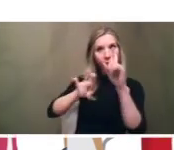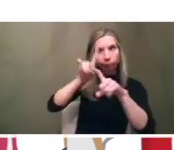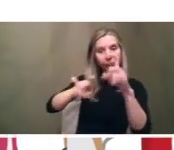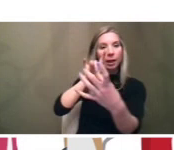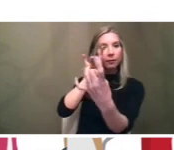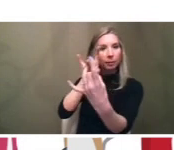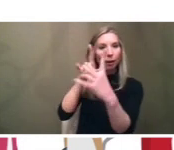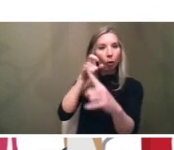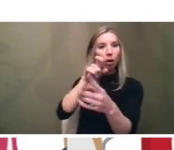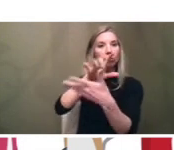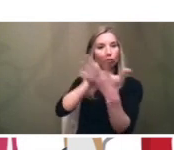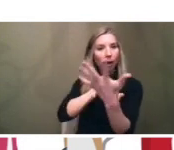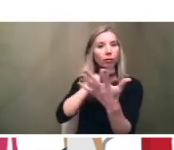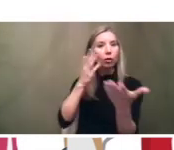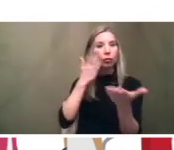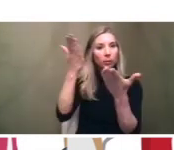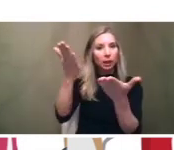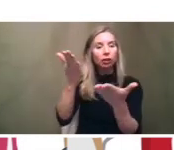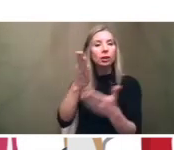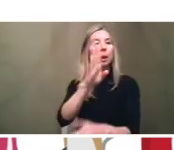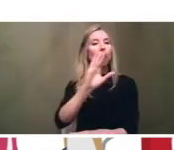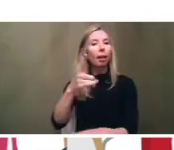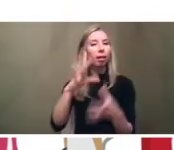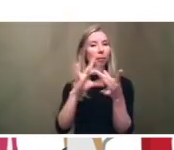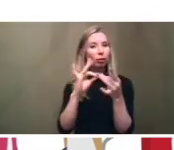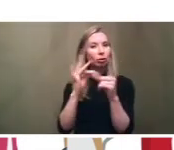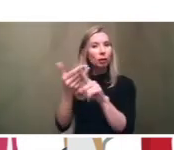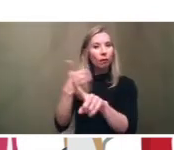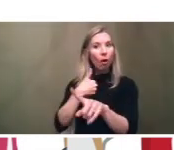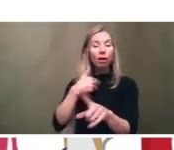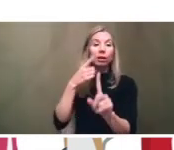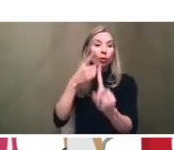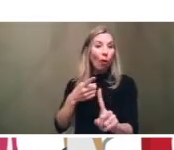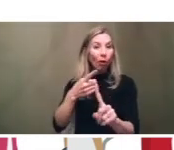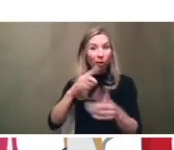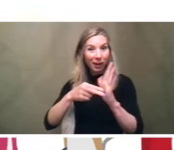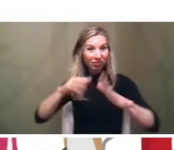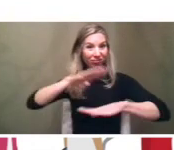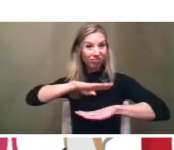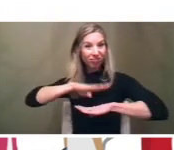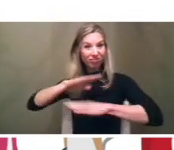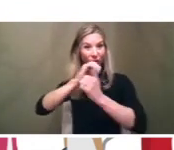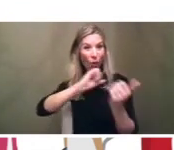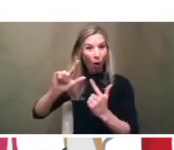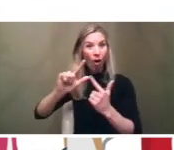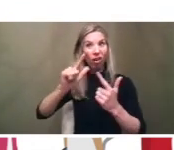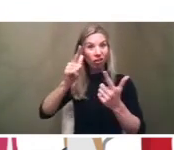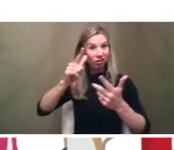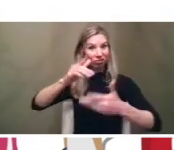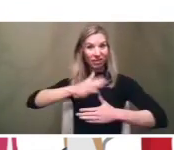and again as bill mentioned hopefully our goal we can't satisfy everybody so not everybody will get exactly what they want but